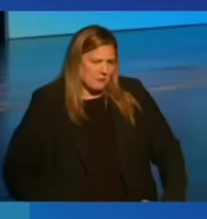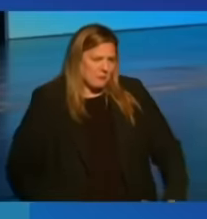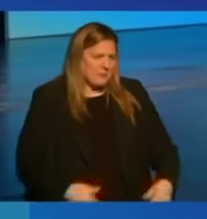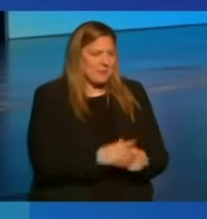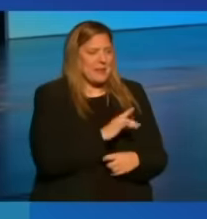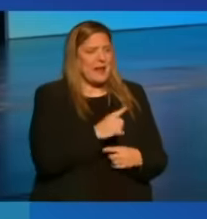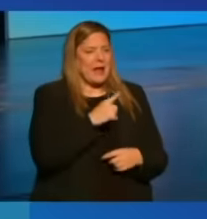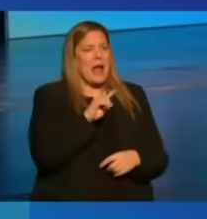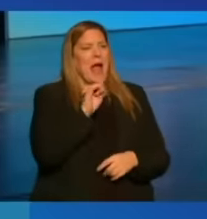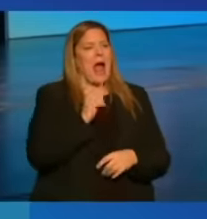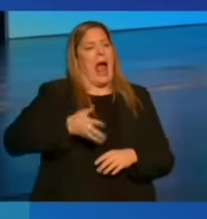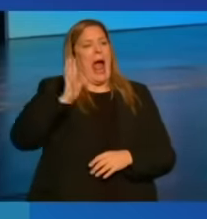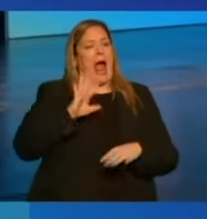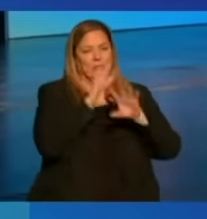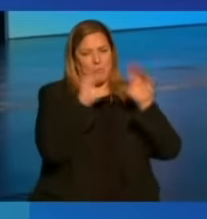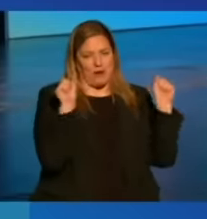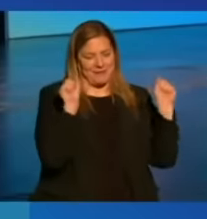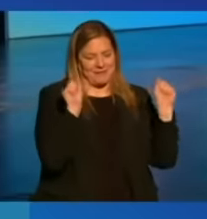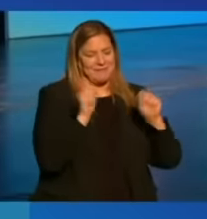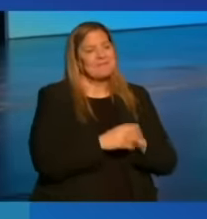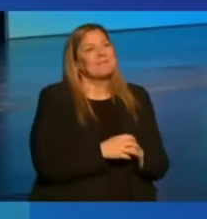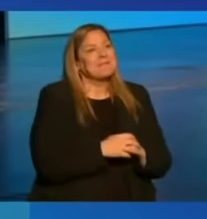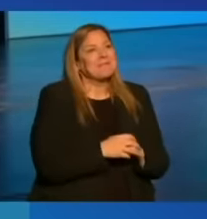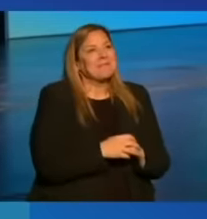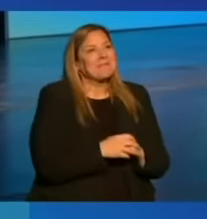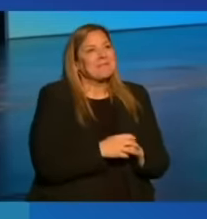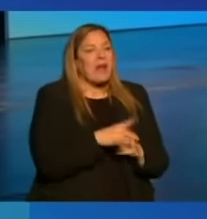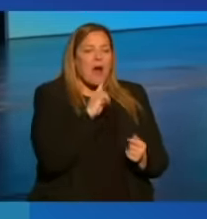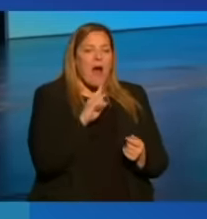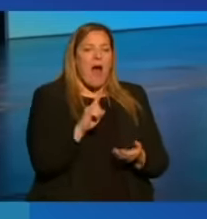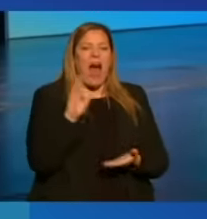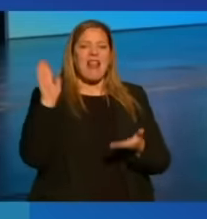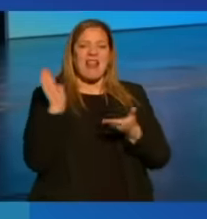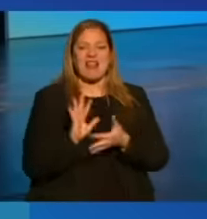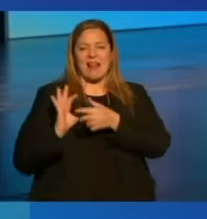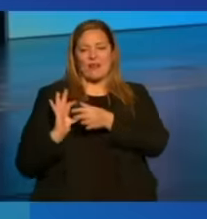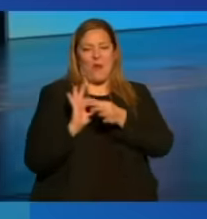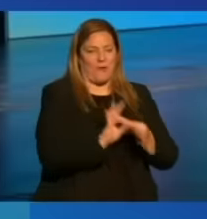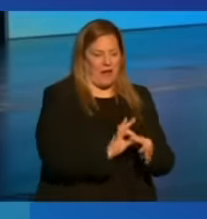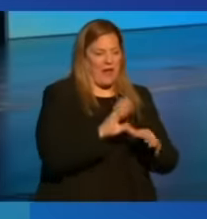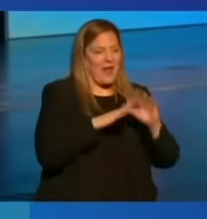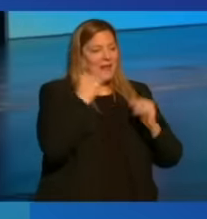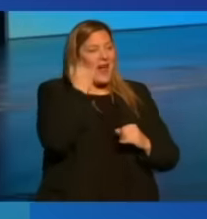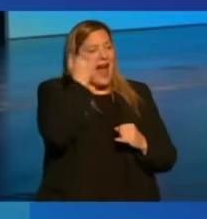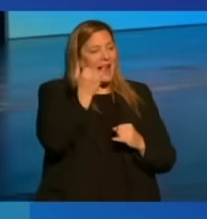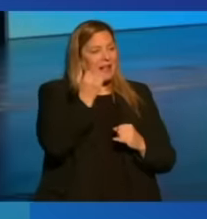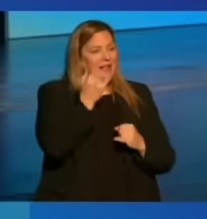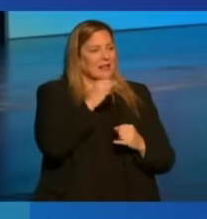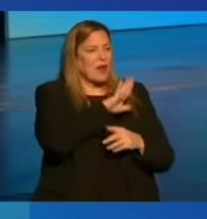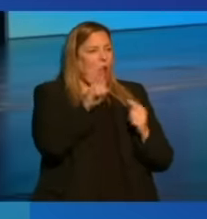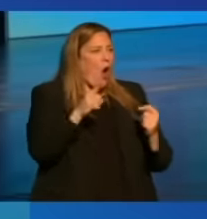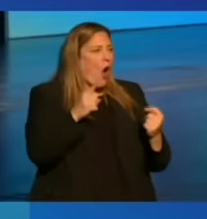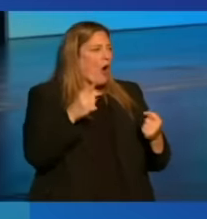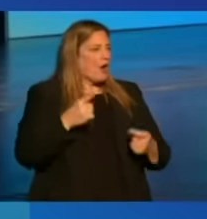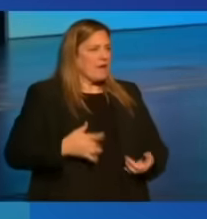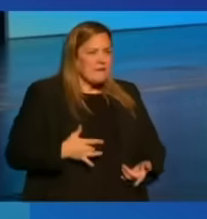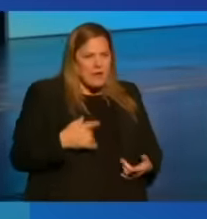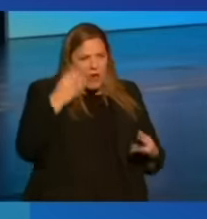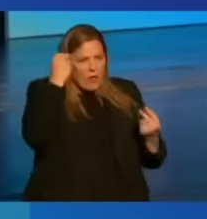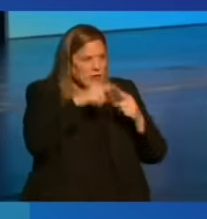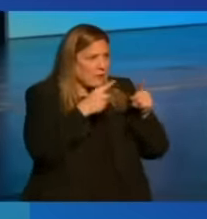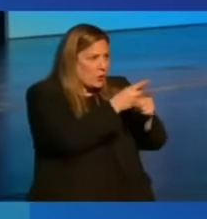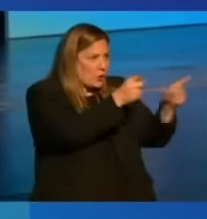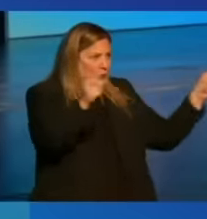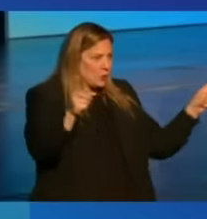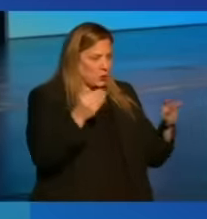ex-president, are less relevant than the ideas and insights of you,